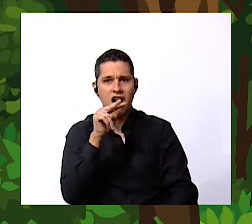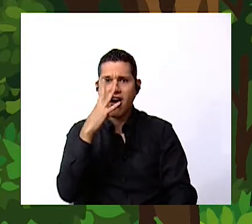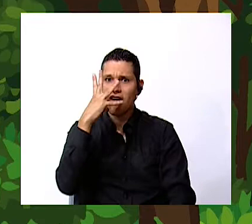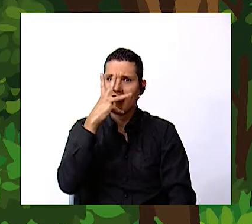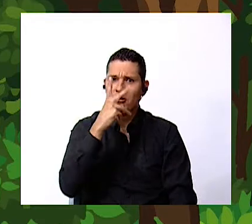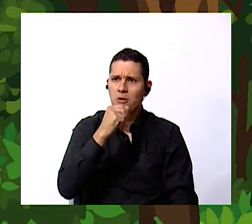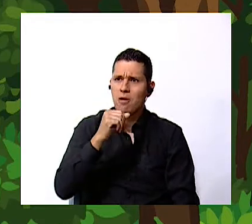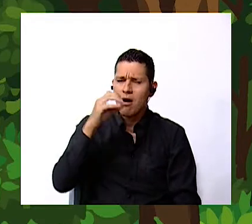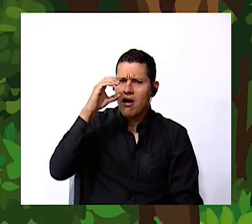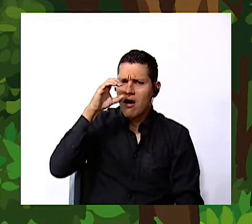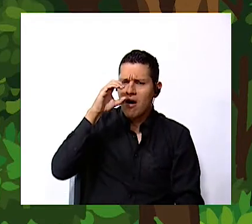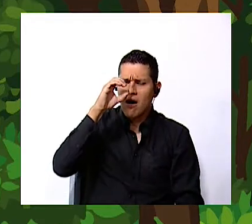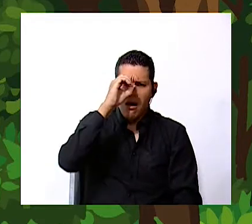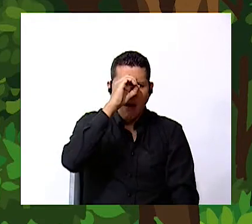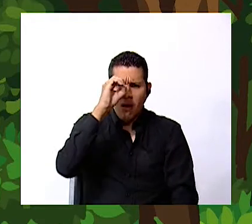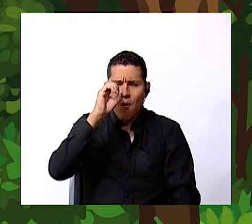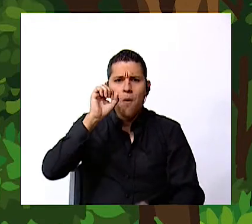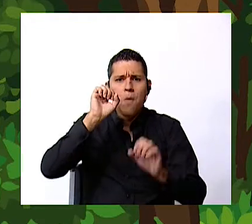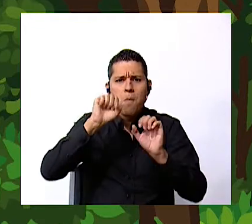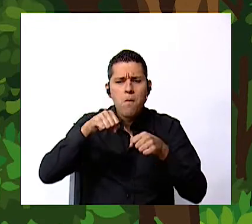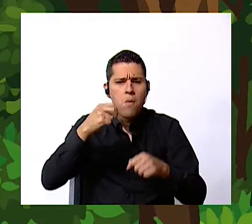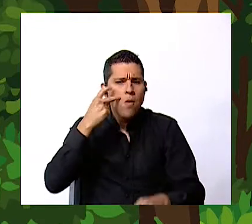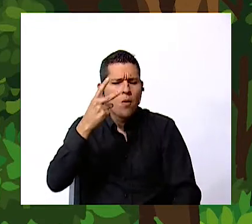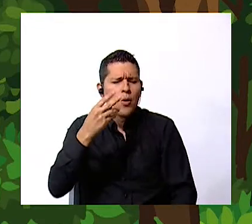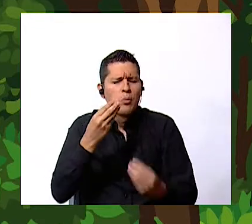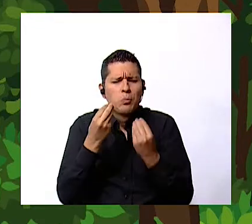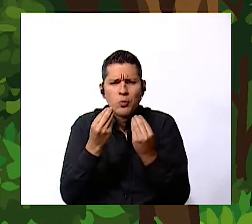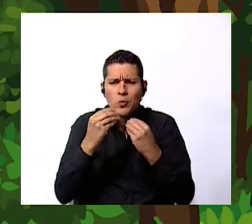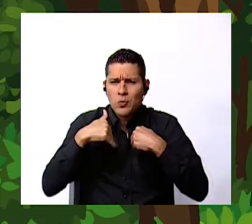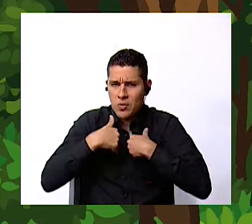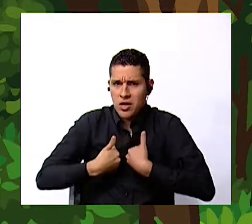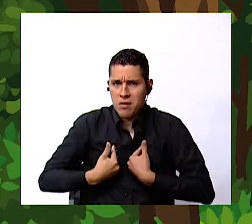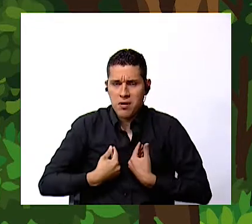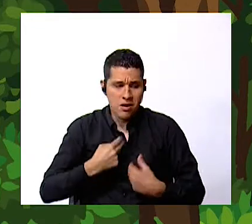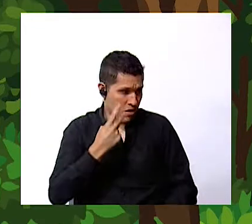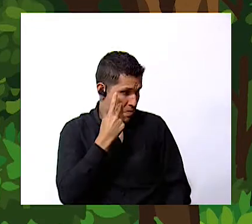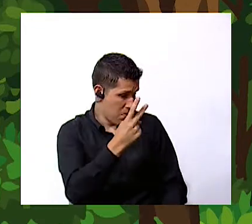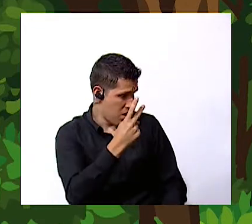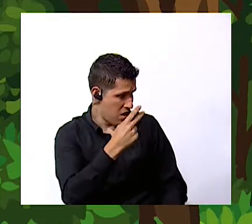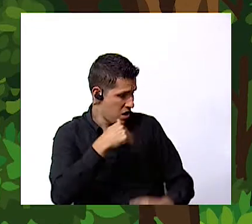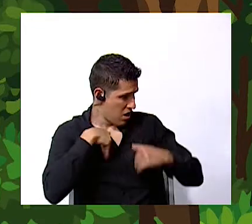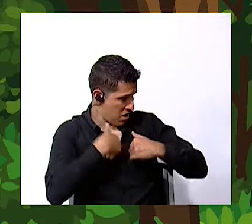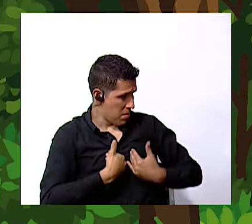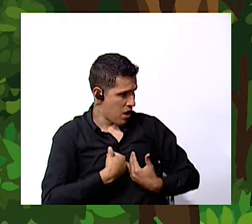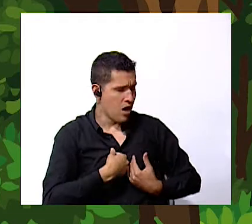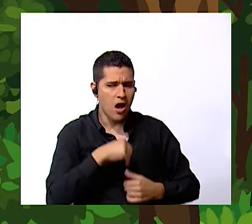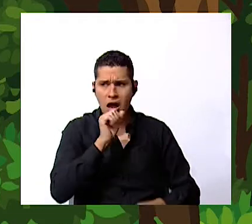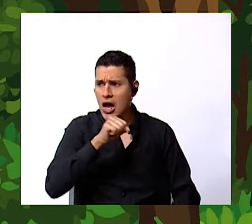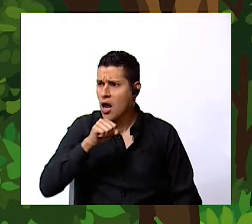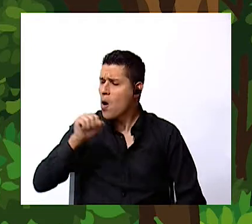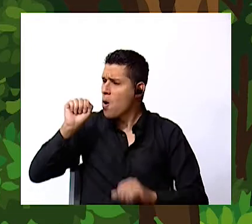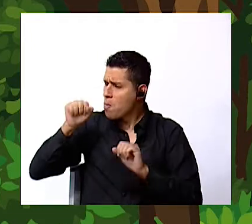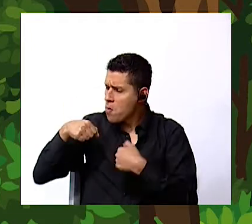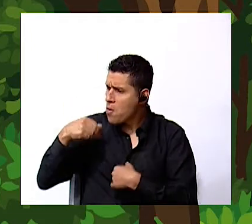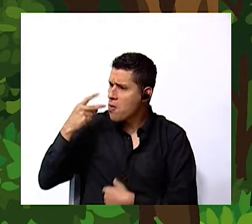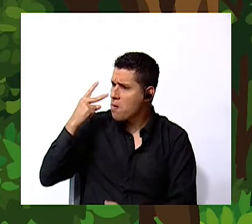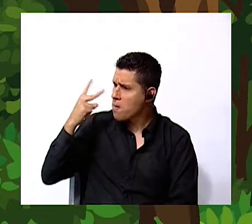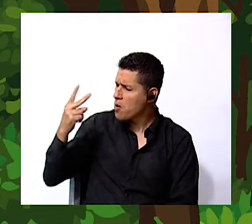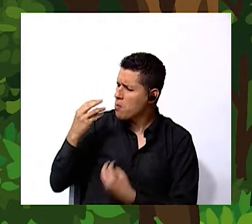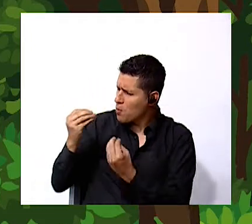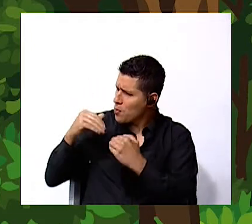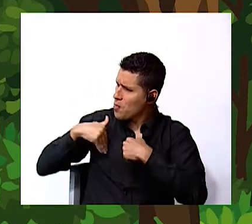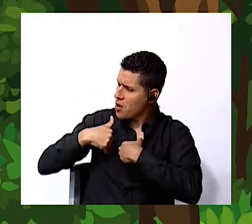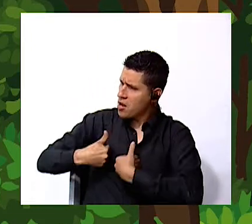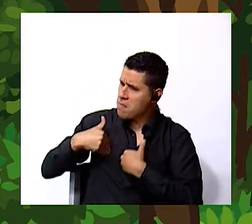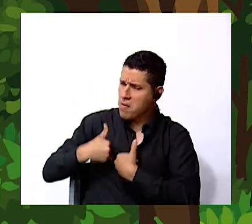see many animals do you want to see Maria wow you can see many animals in here